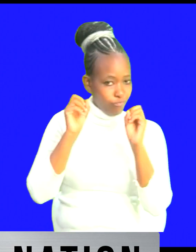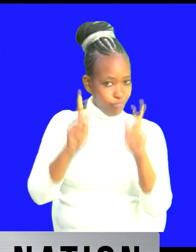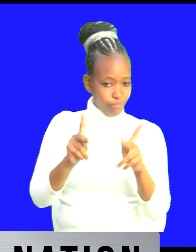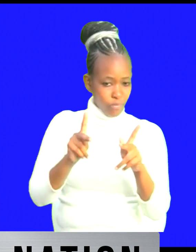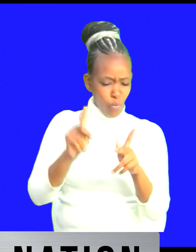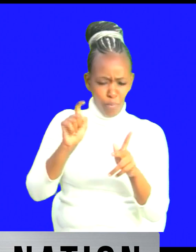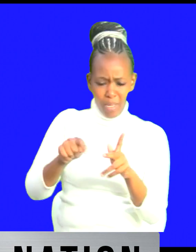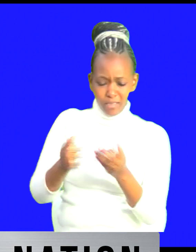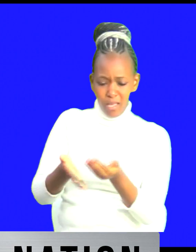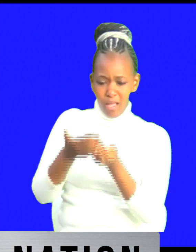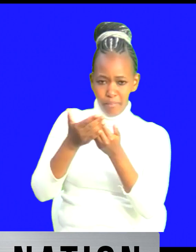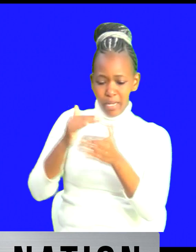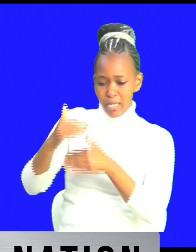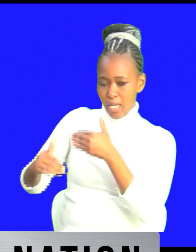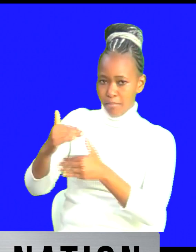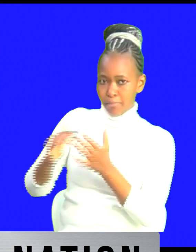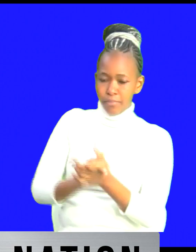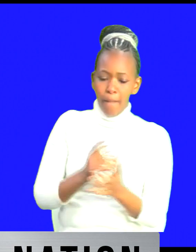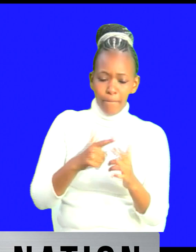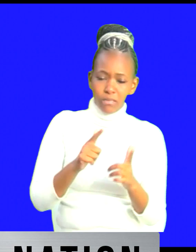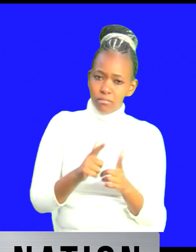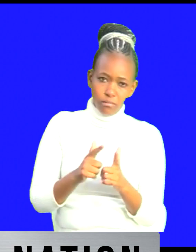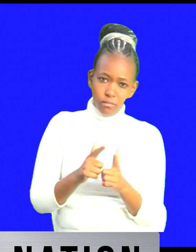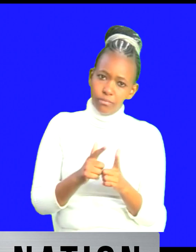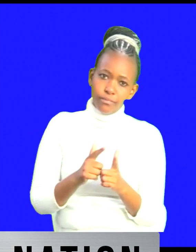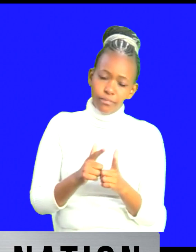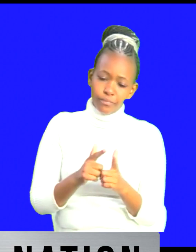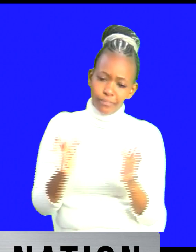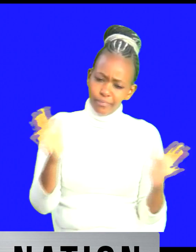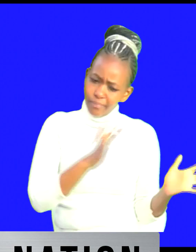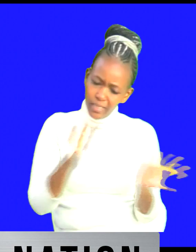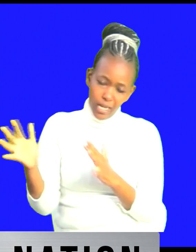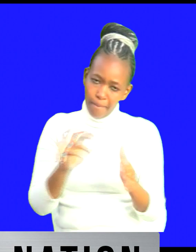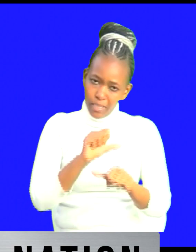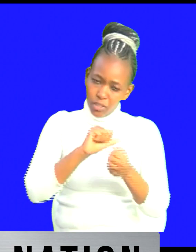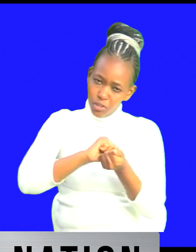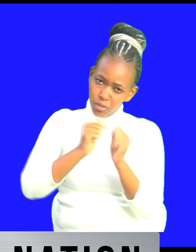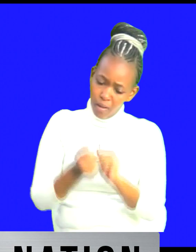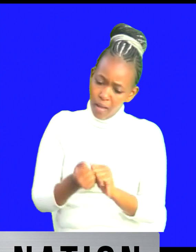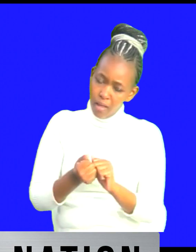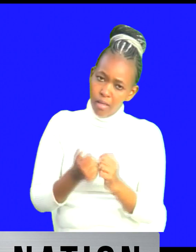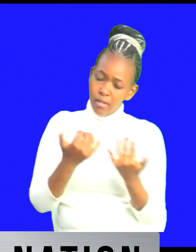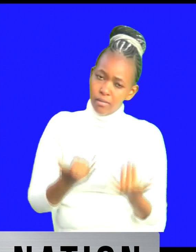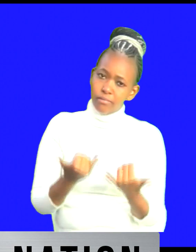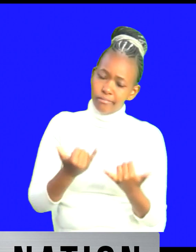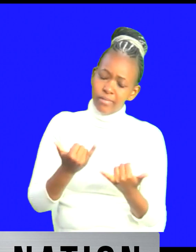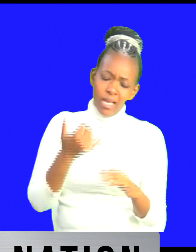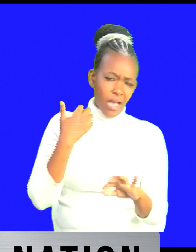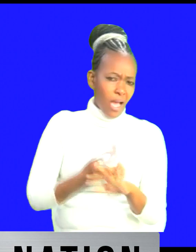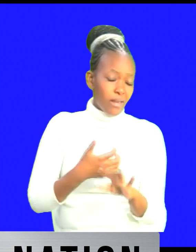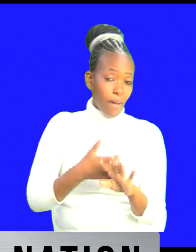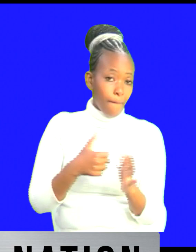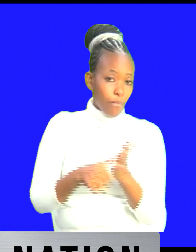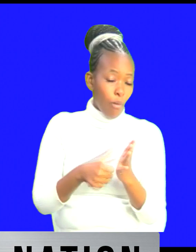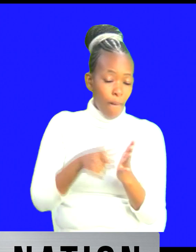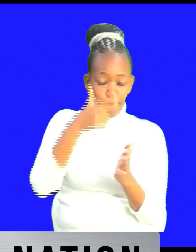to help our neighbors uh but the question of uh climate change now that becomes a really hard issue to deal with